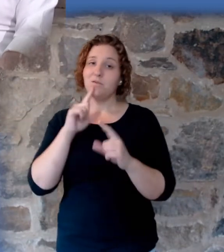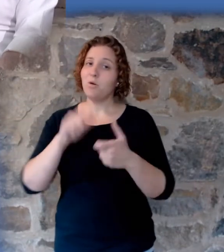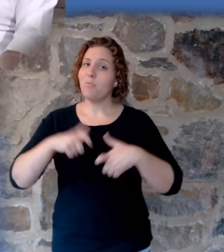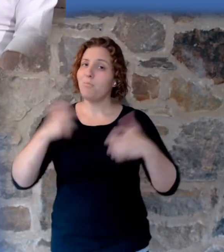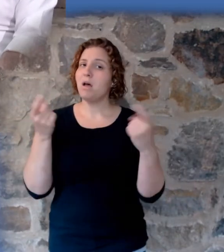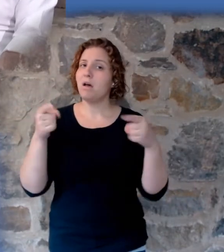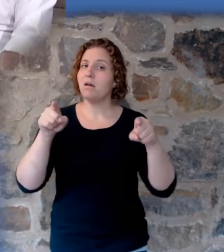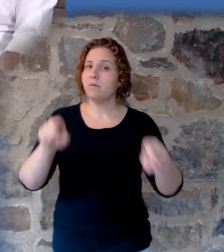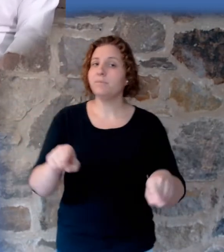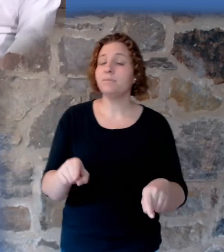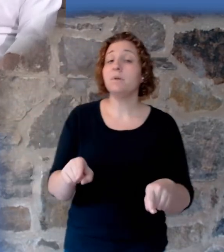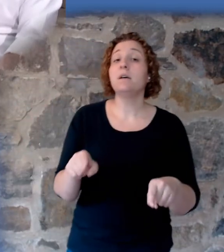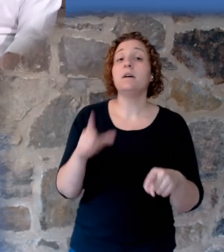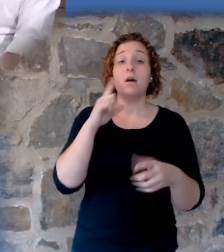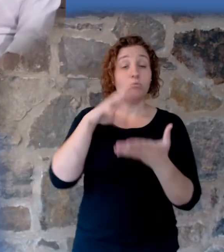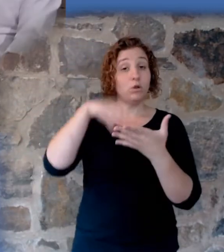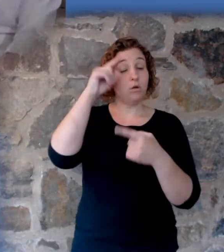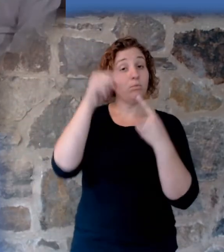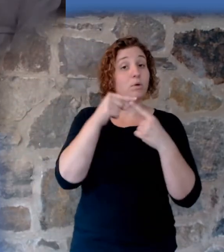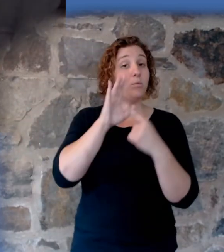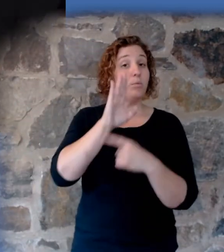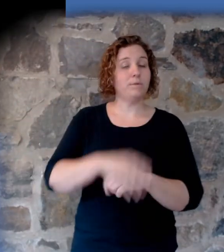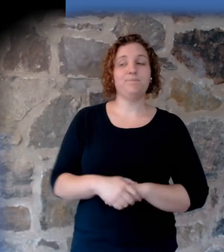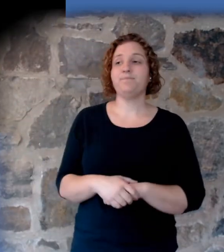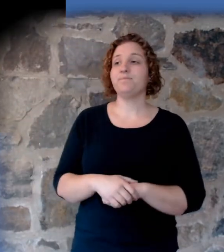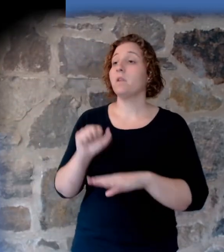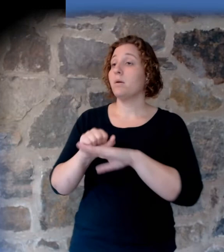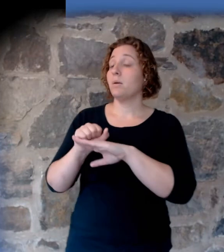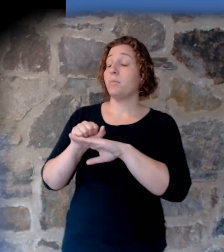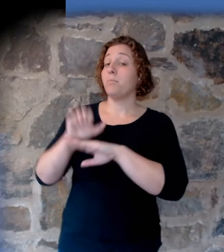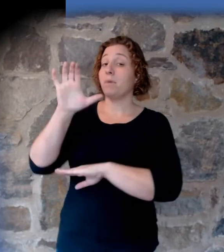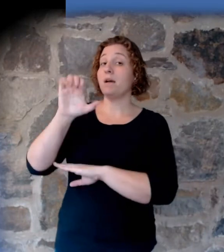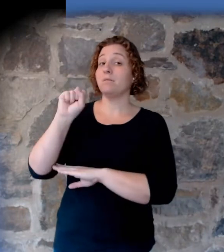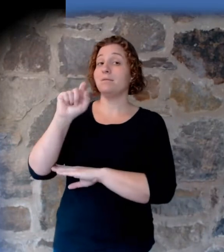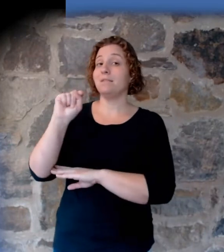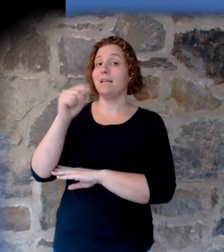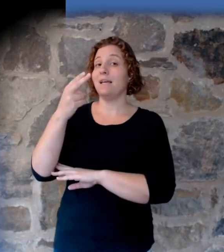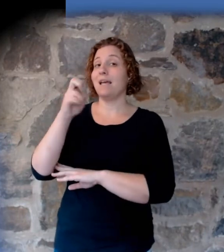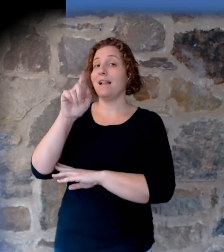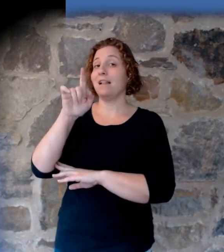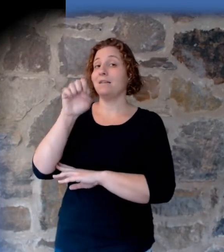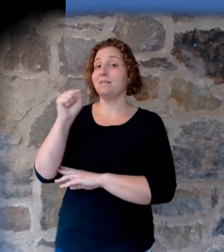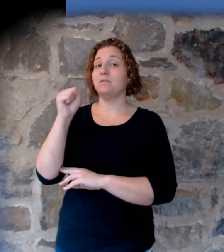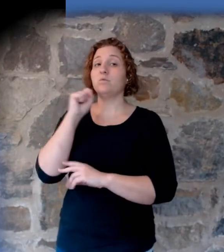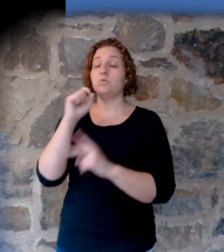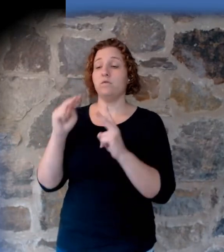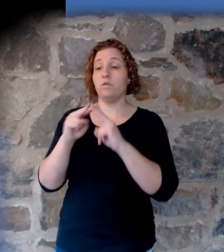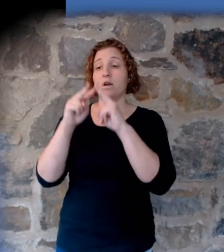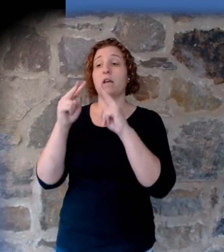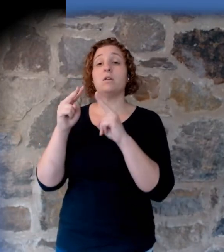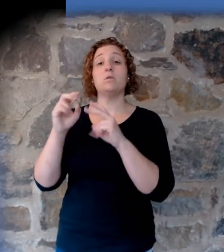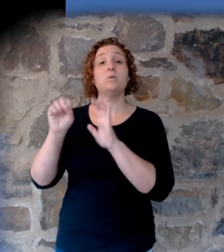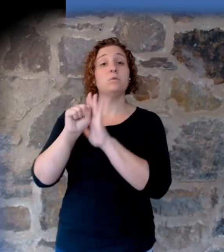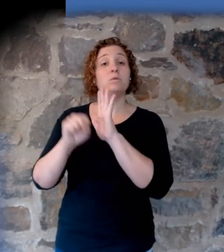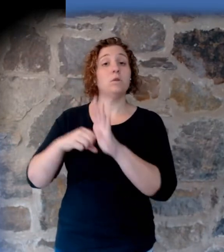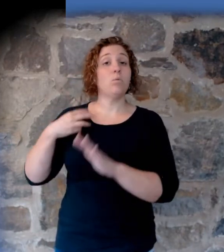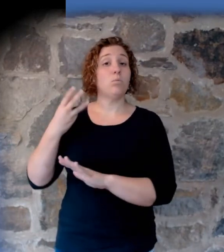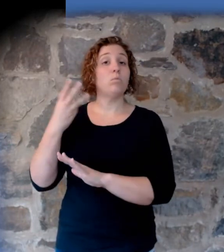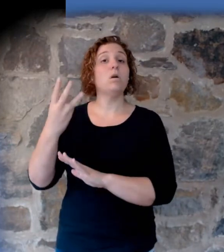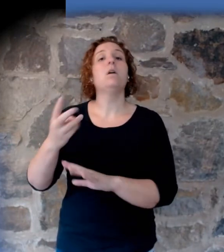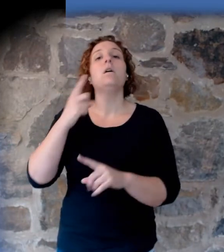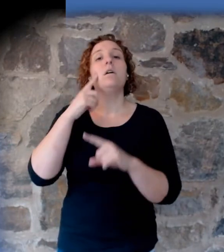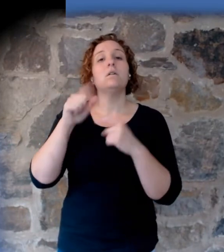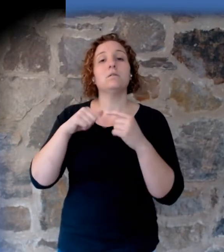Let's learn about it. Mount St. Helens, which is a volcano in Washington State, erupted in May of 1980.